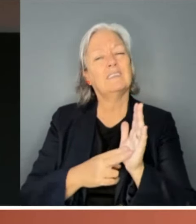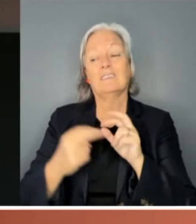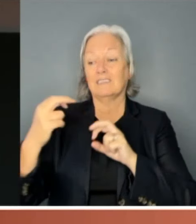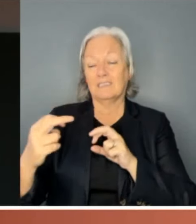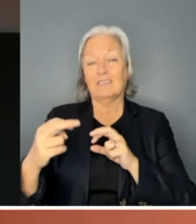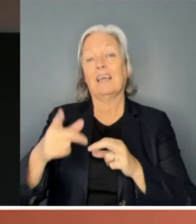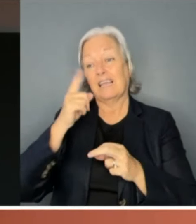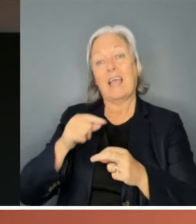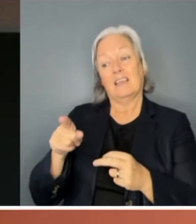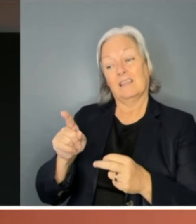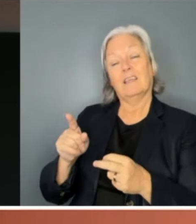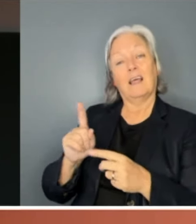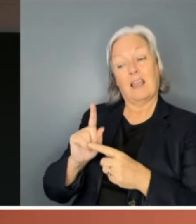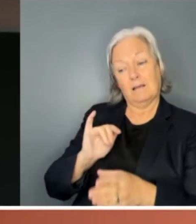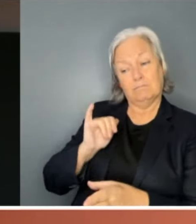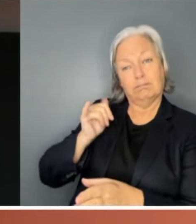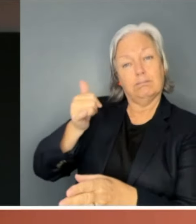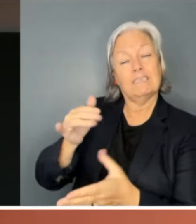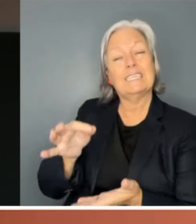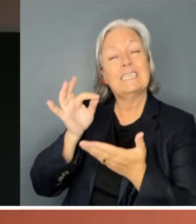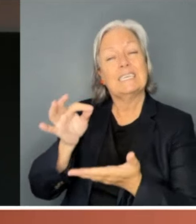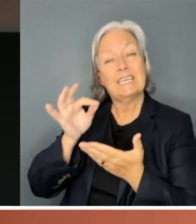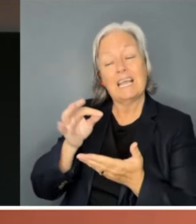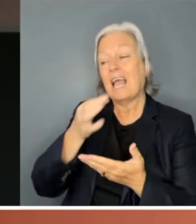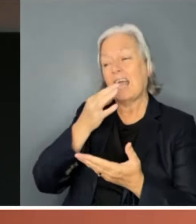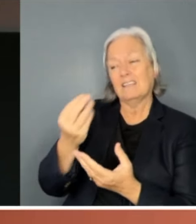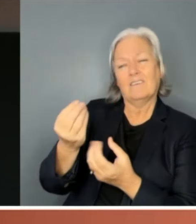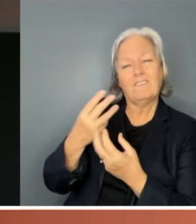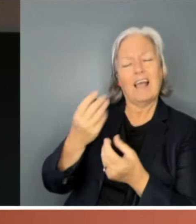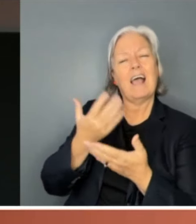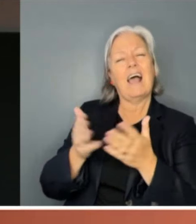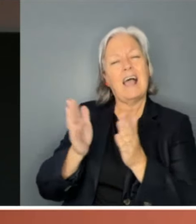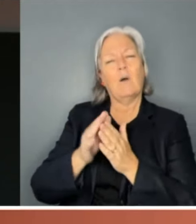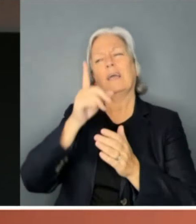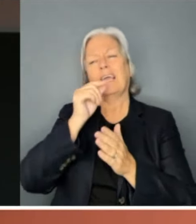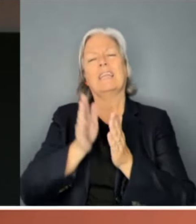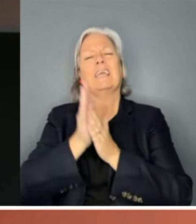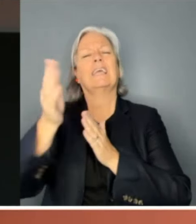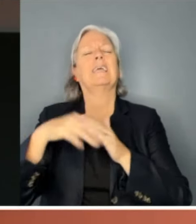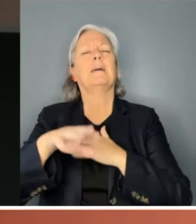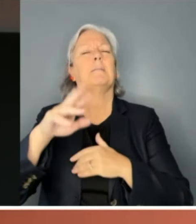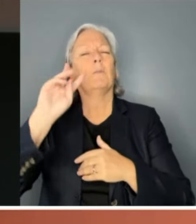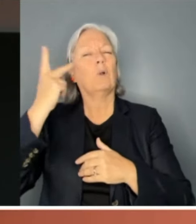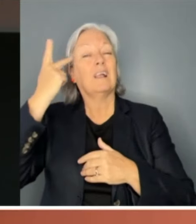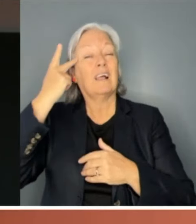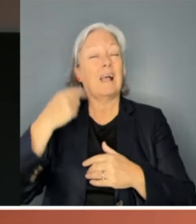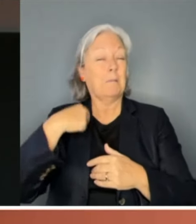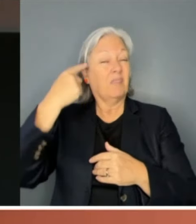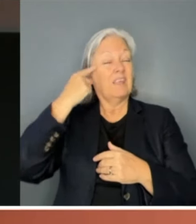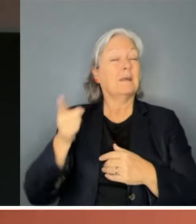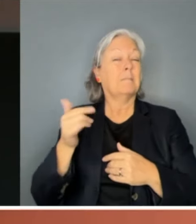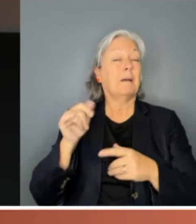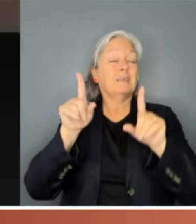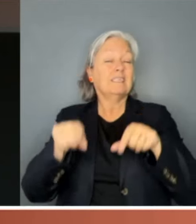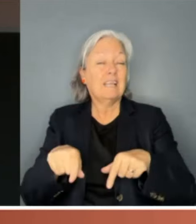a cup of tea and seek her advice on how to get ahead in politics. I'm guessing she might start by suggesting